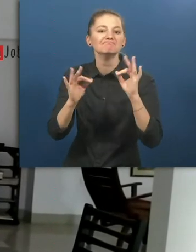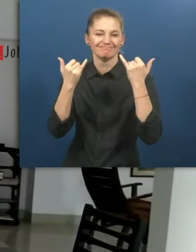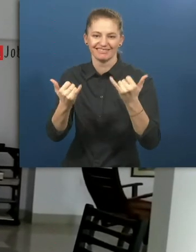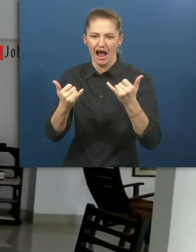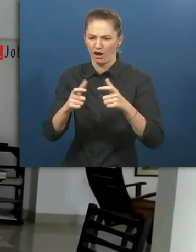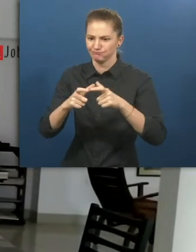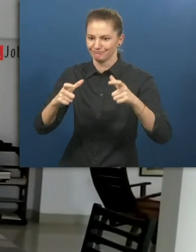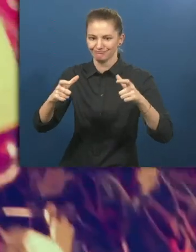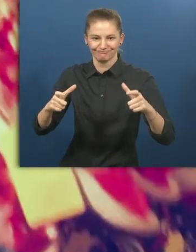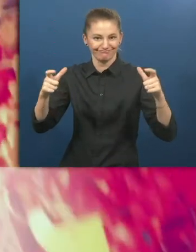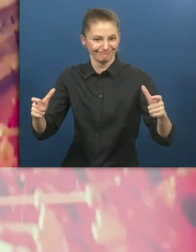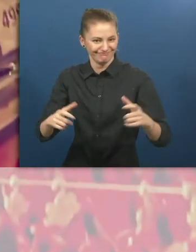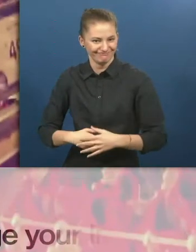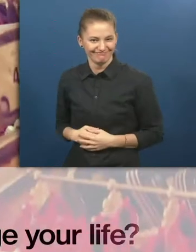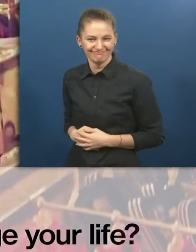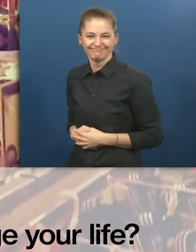now scaling.